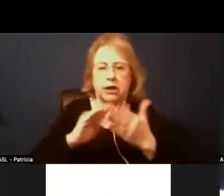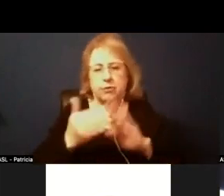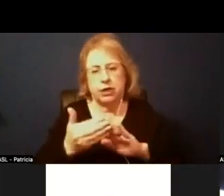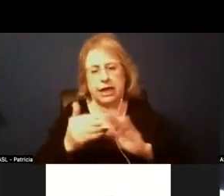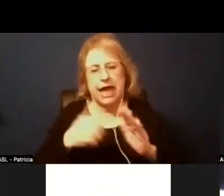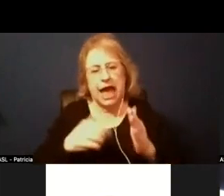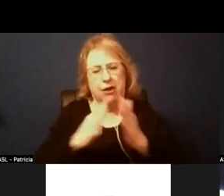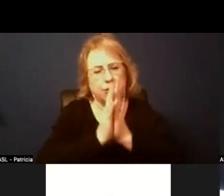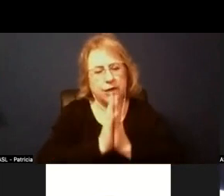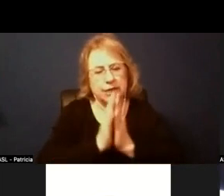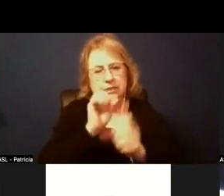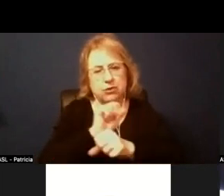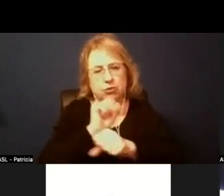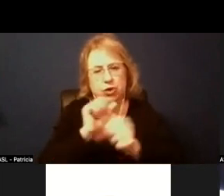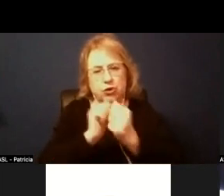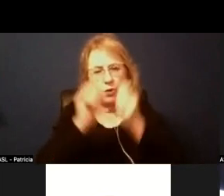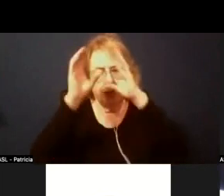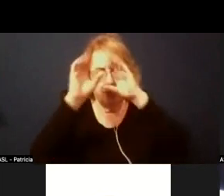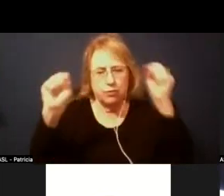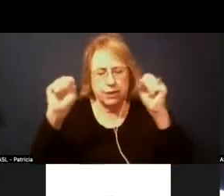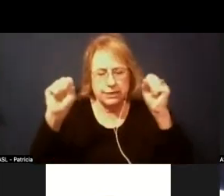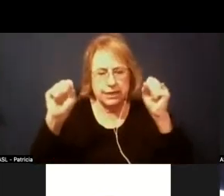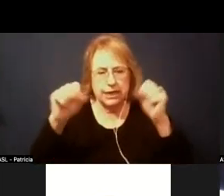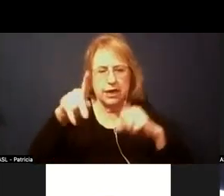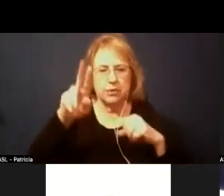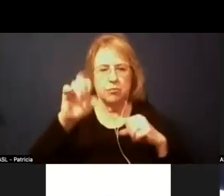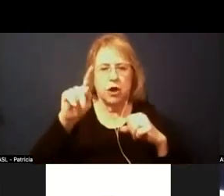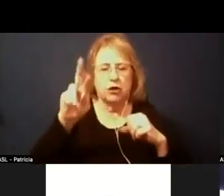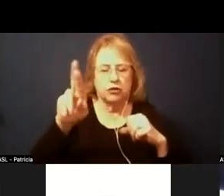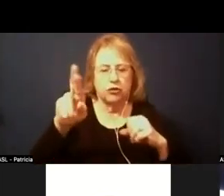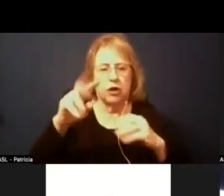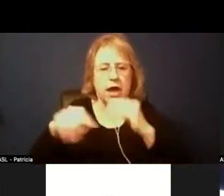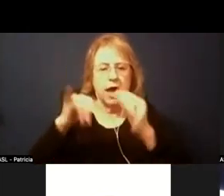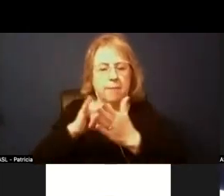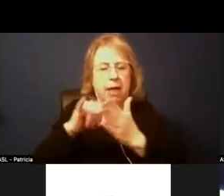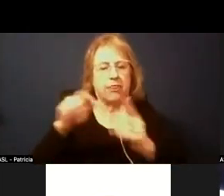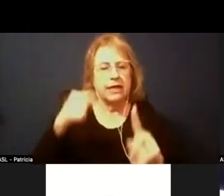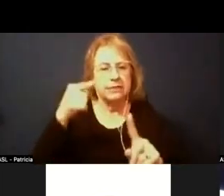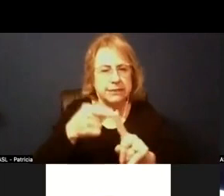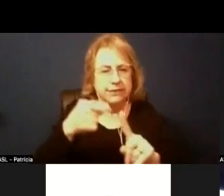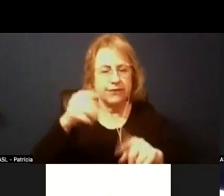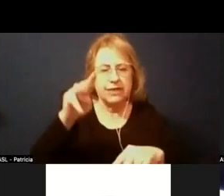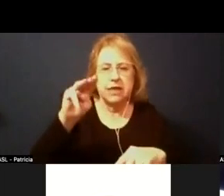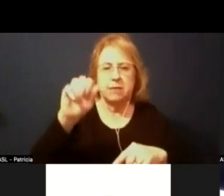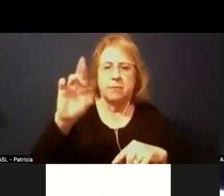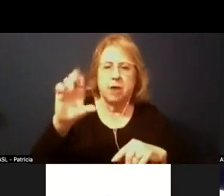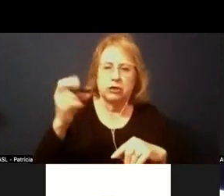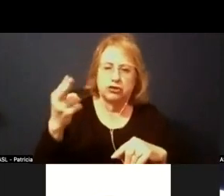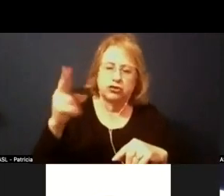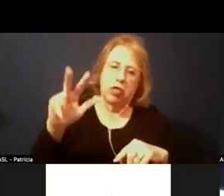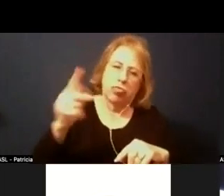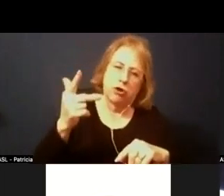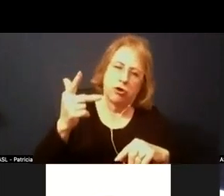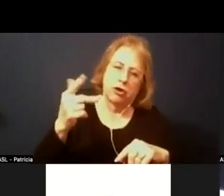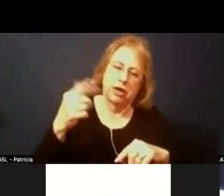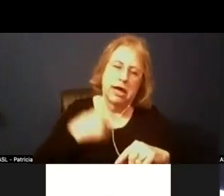would request to work with president proctor on the specifics regarding that study session on march 3rd and say that definitively we